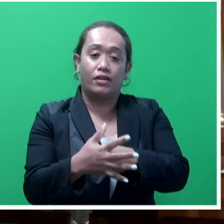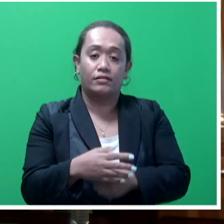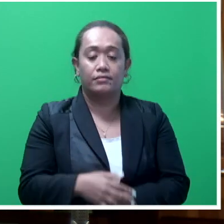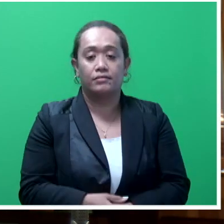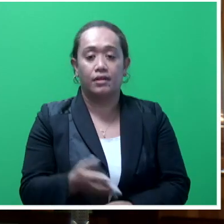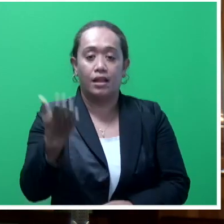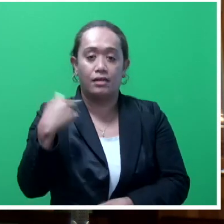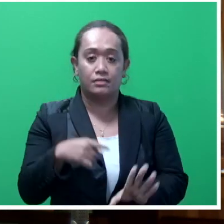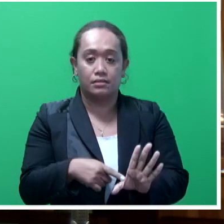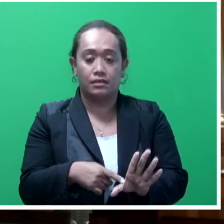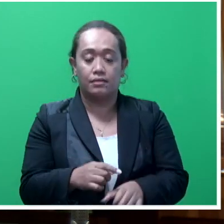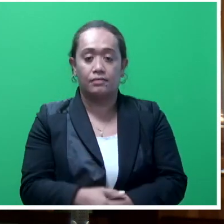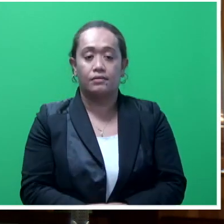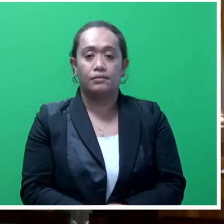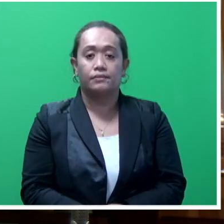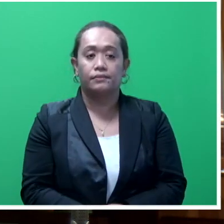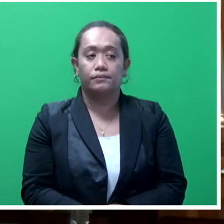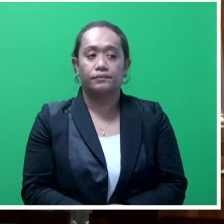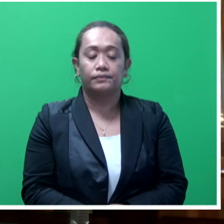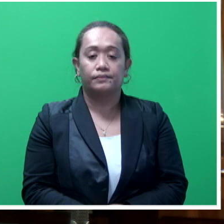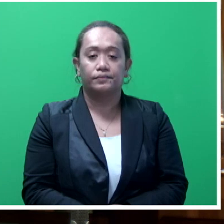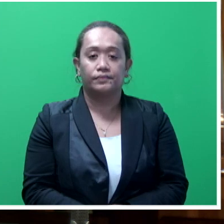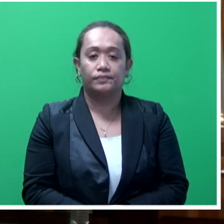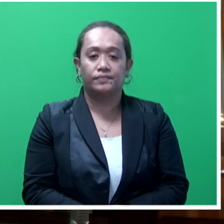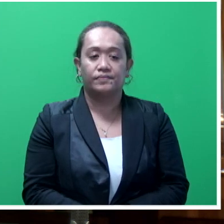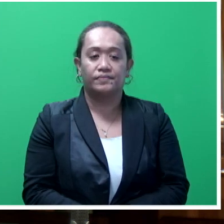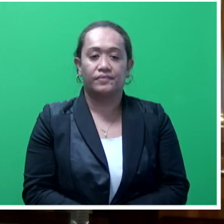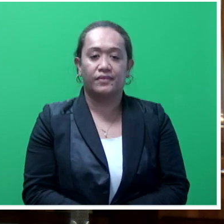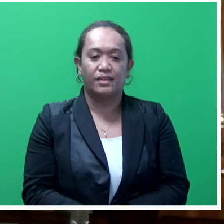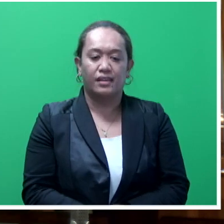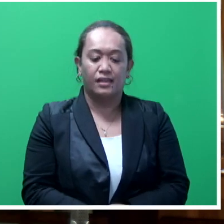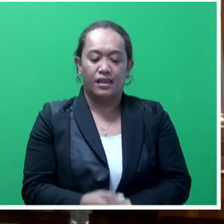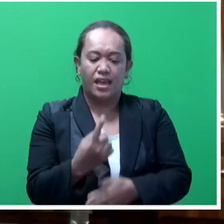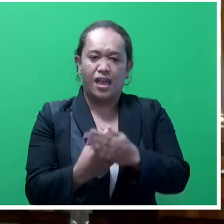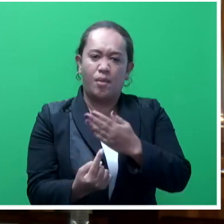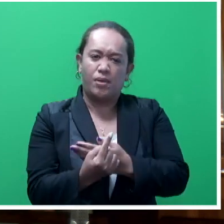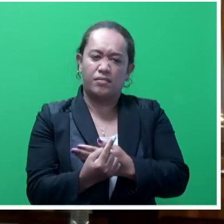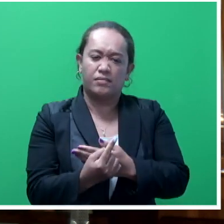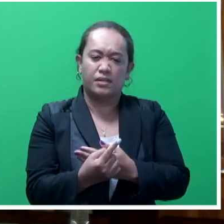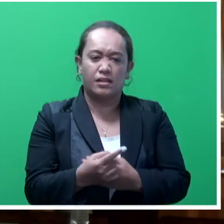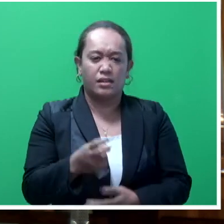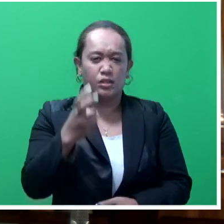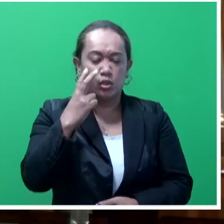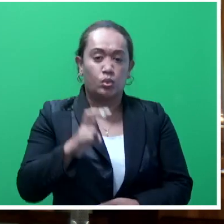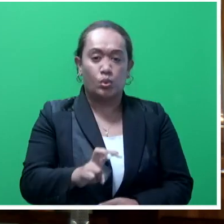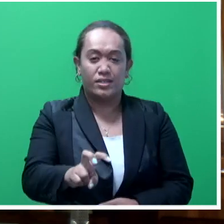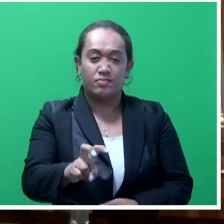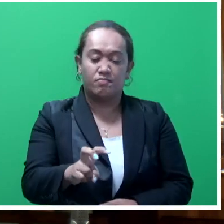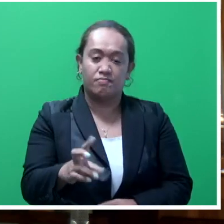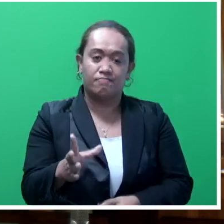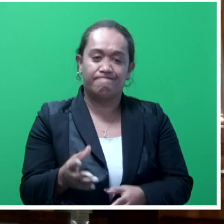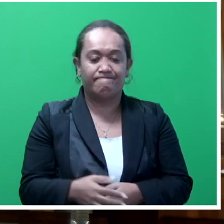It had a deleterious impact on the tourism sector. Of course, a lot of people have become